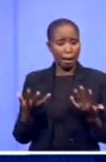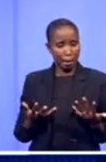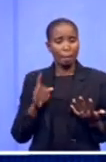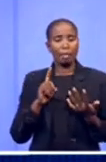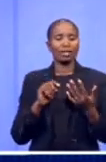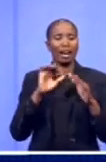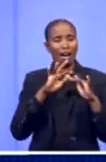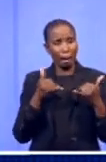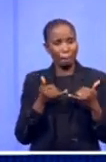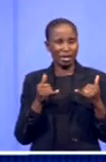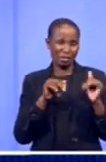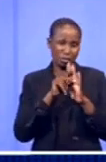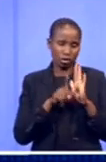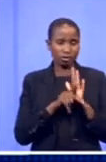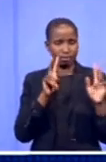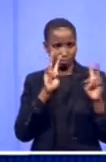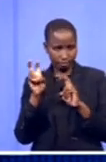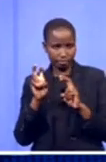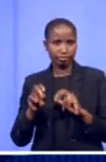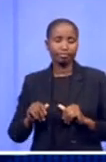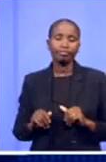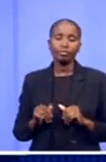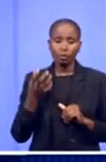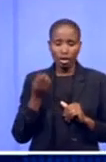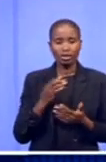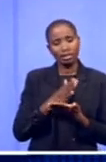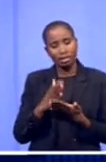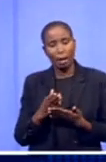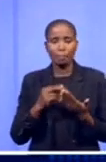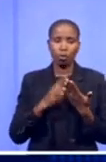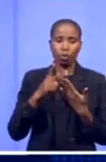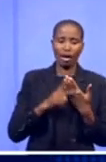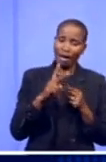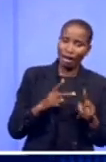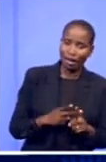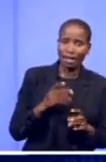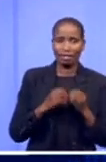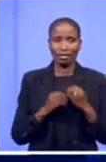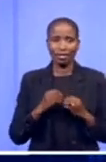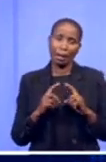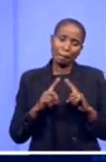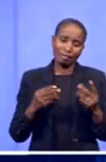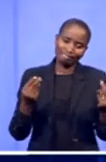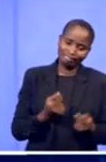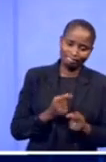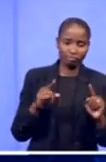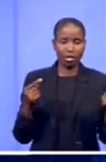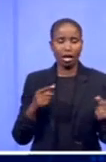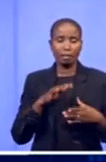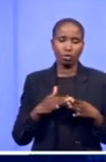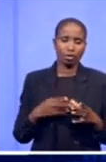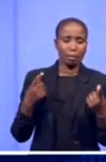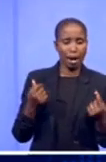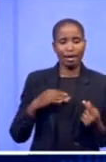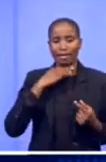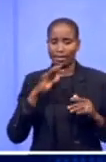projects that were not coming on stream because of certain financing conditions and we're able to work